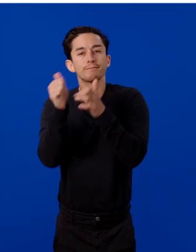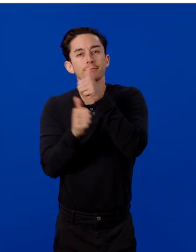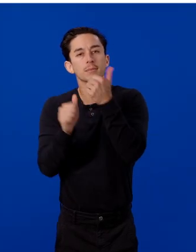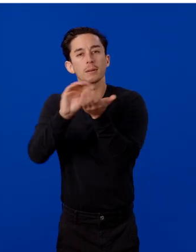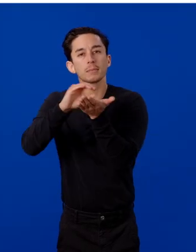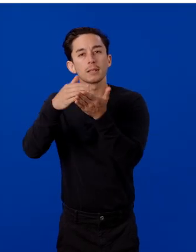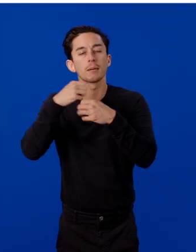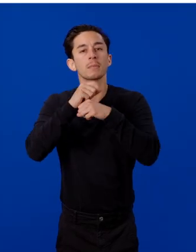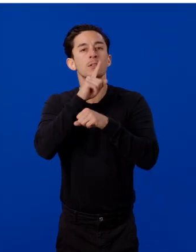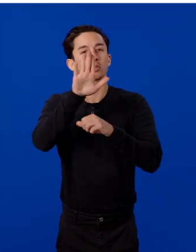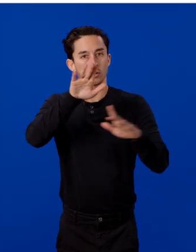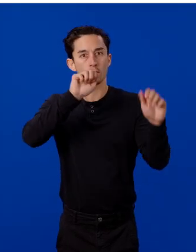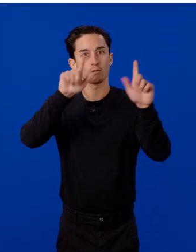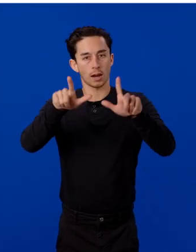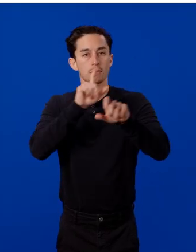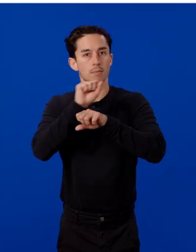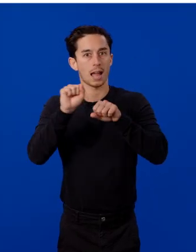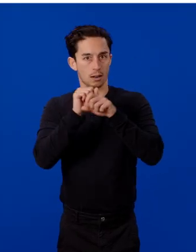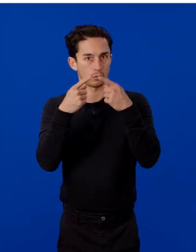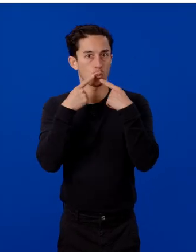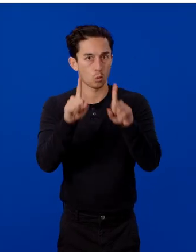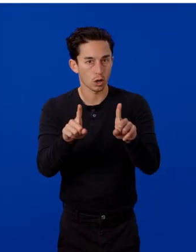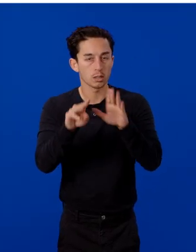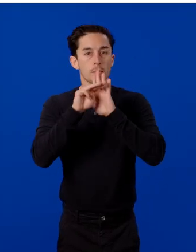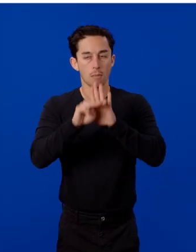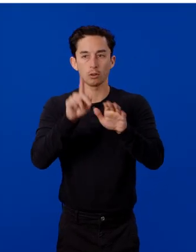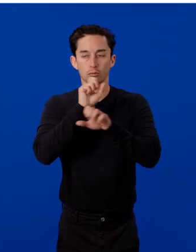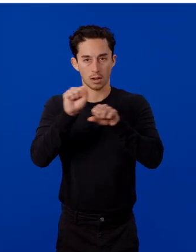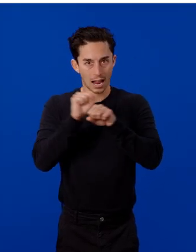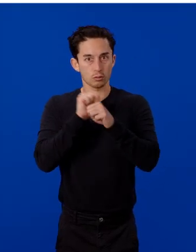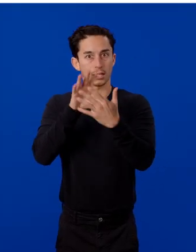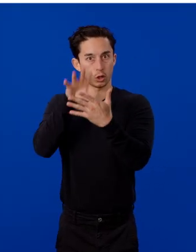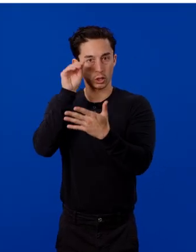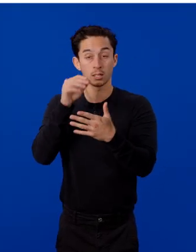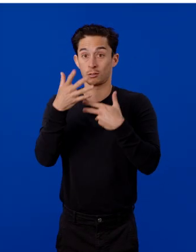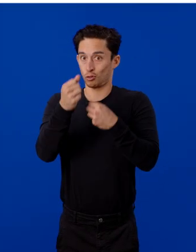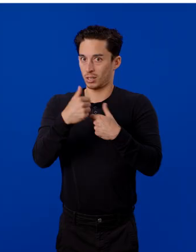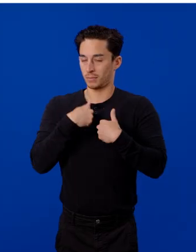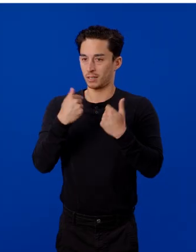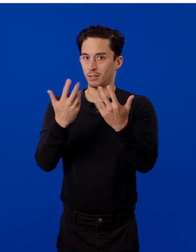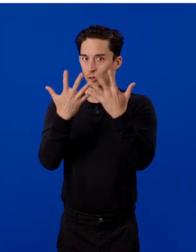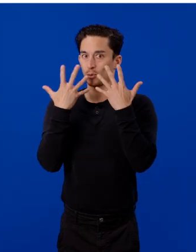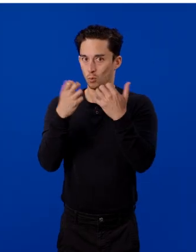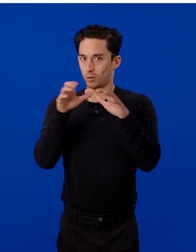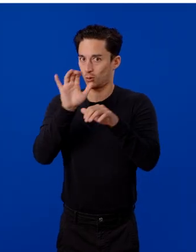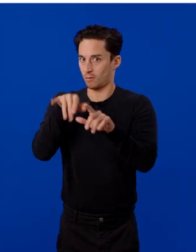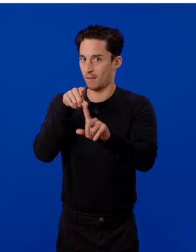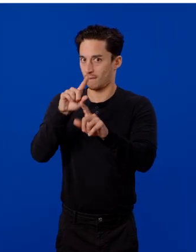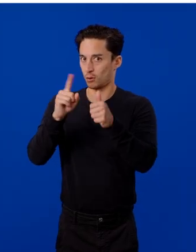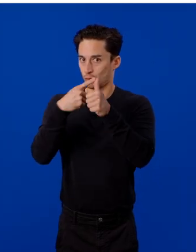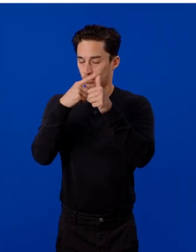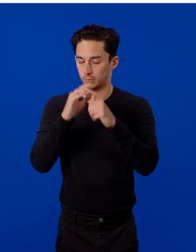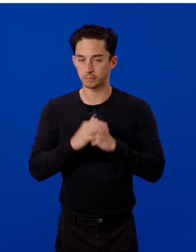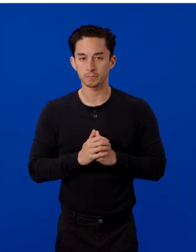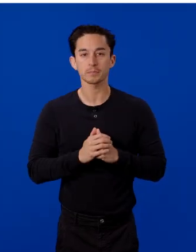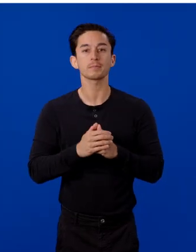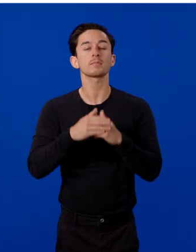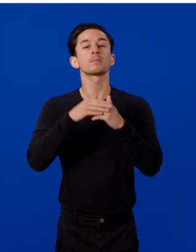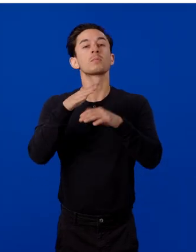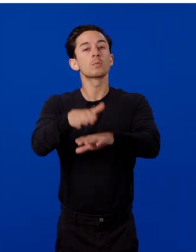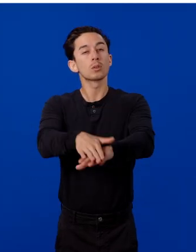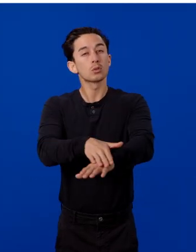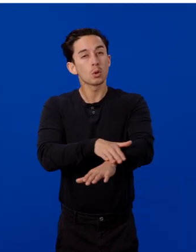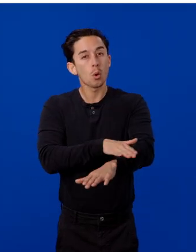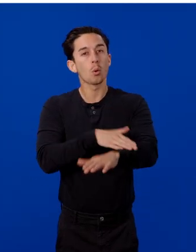framework is working. And your models are actually learning. Trust me, you're to nail that part down. And gradually